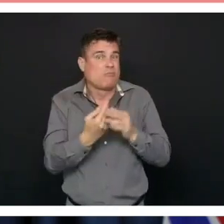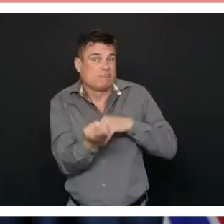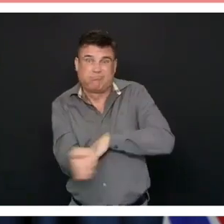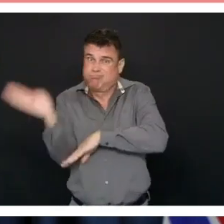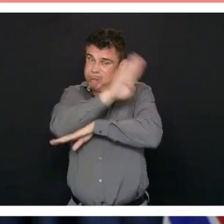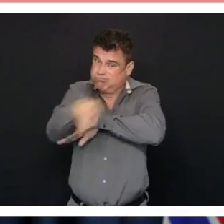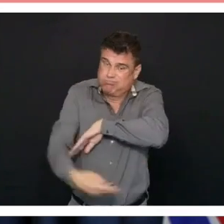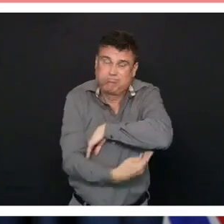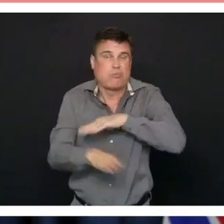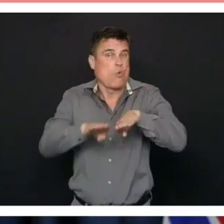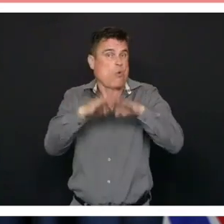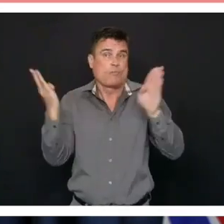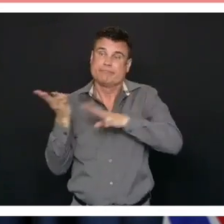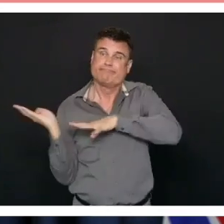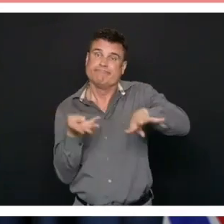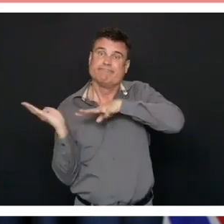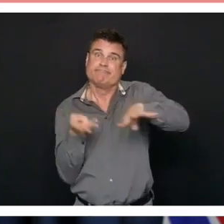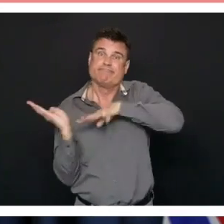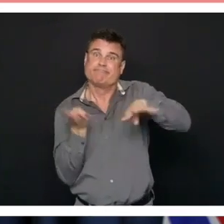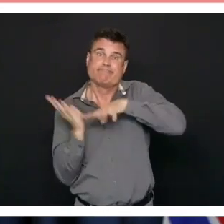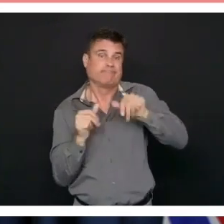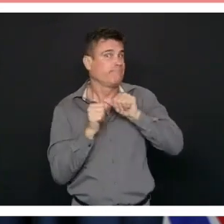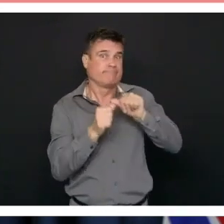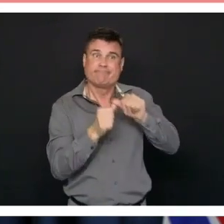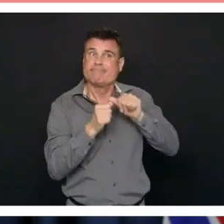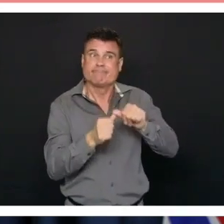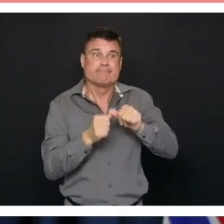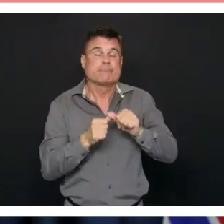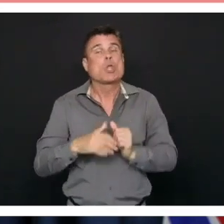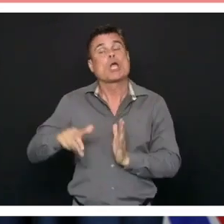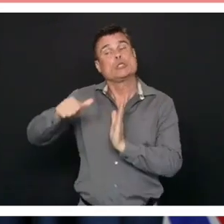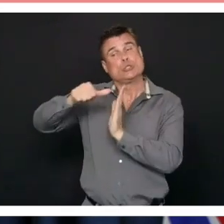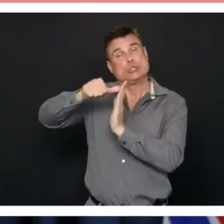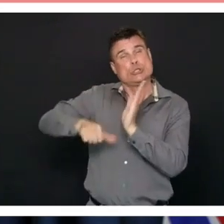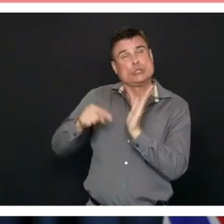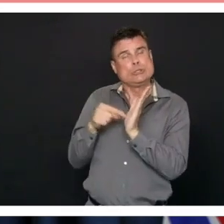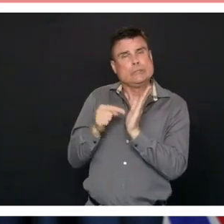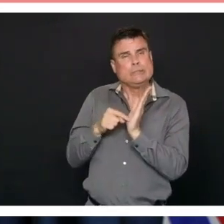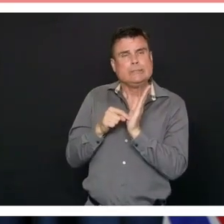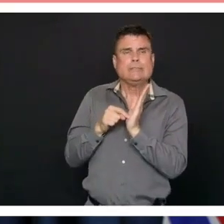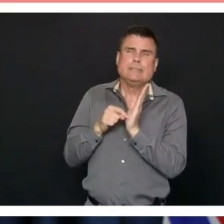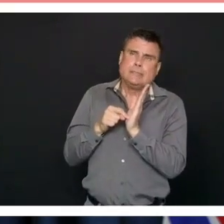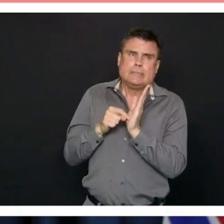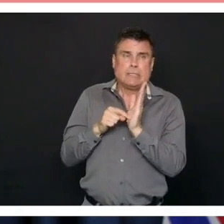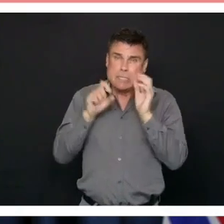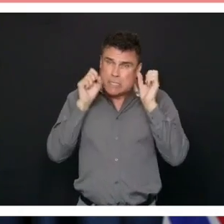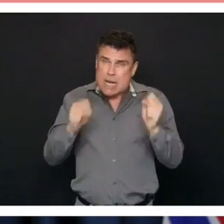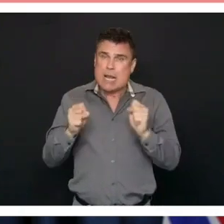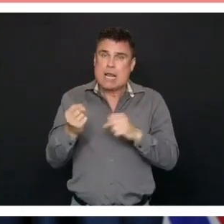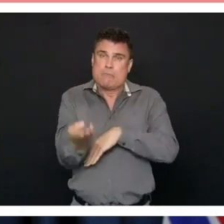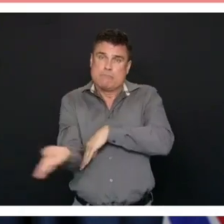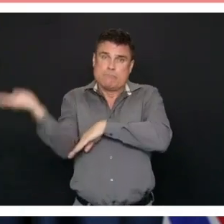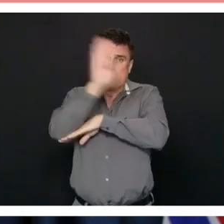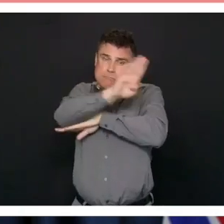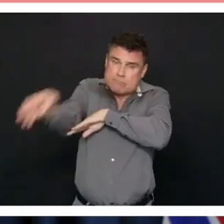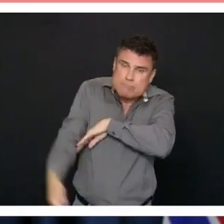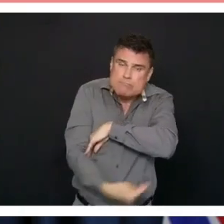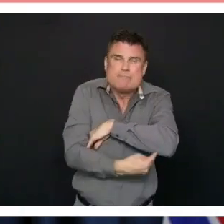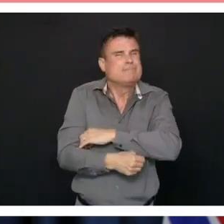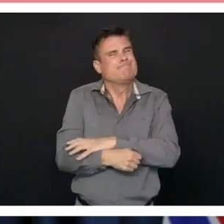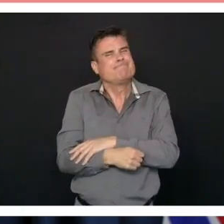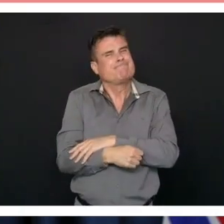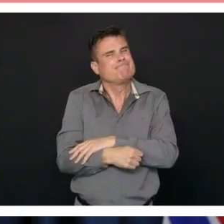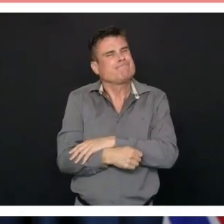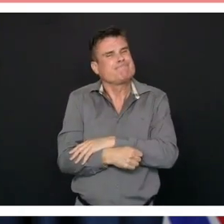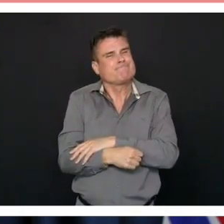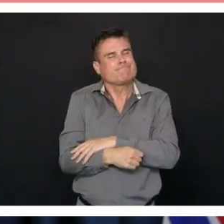prepare and we do have to staff surgeries in a significant way so what we're doing is extending the plan is to extend the hours every day